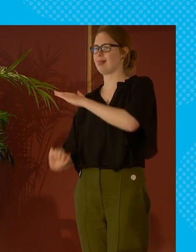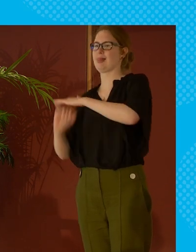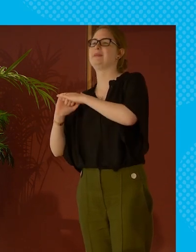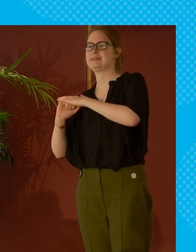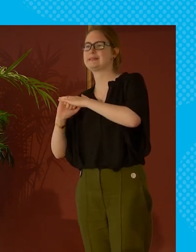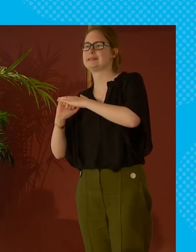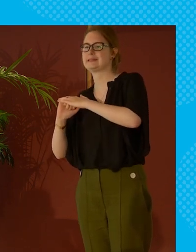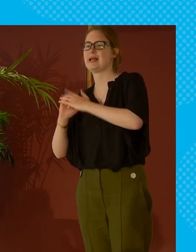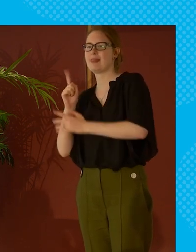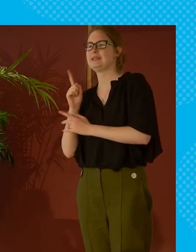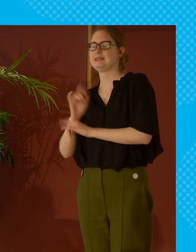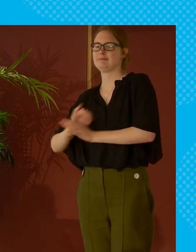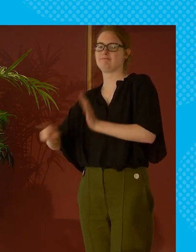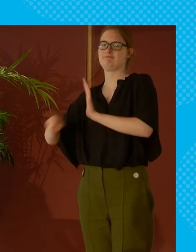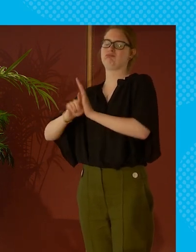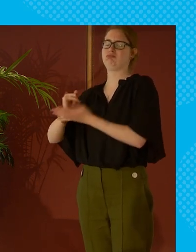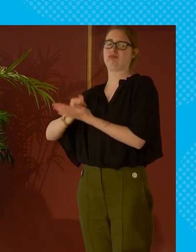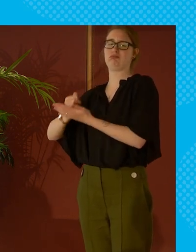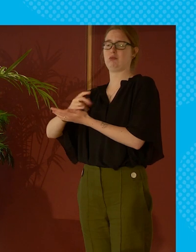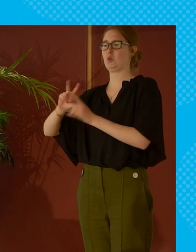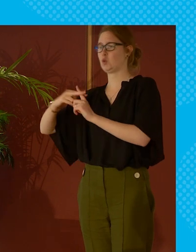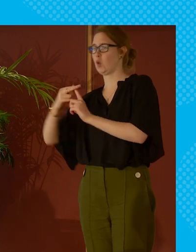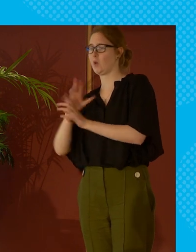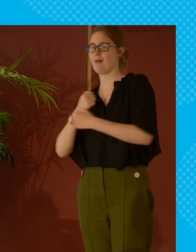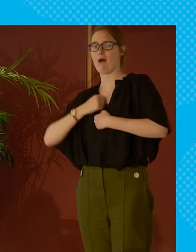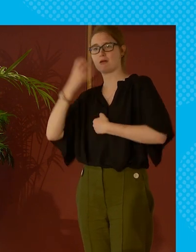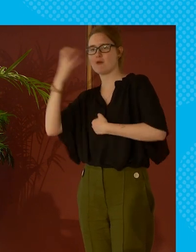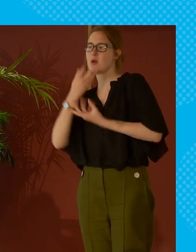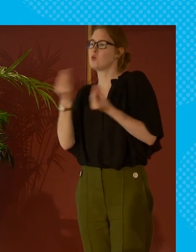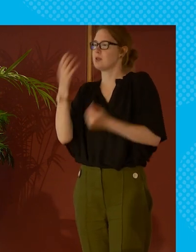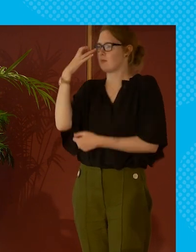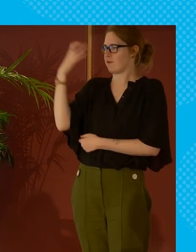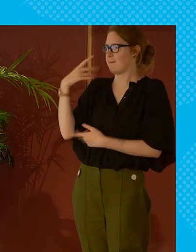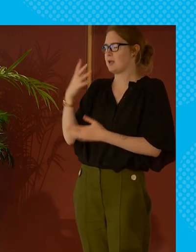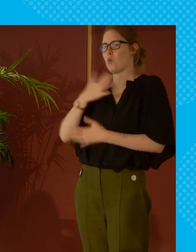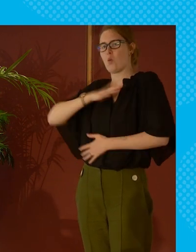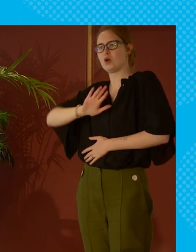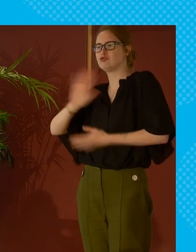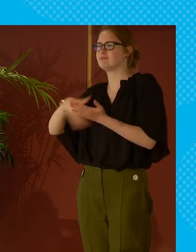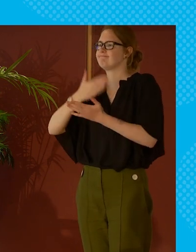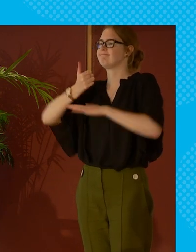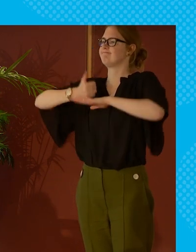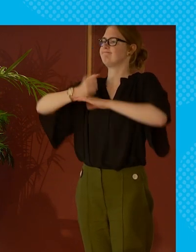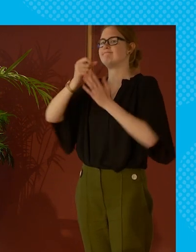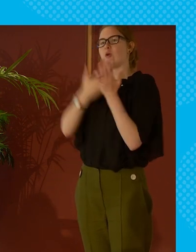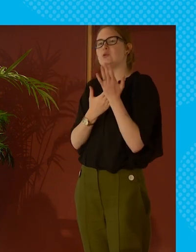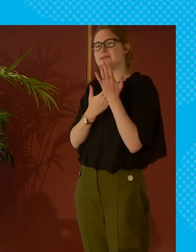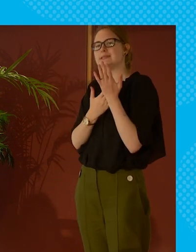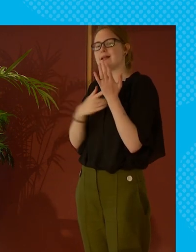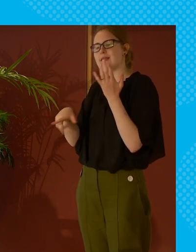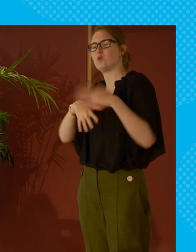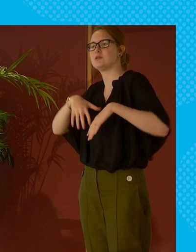so it's an absolute cynical tool when a government or some governments wish to implement policies